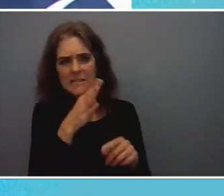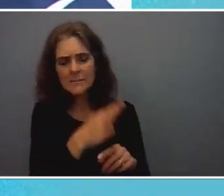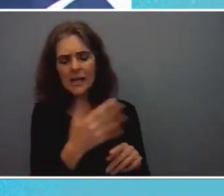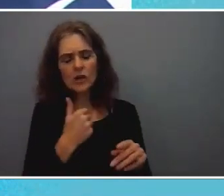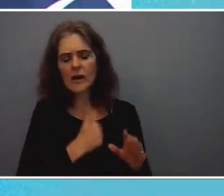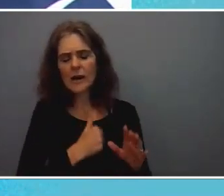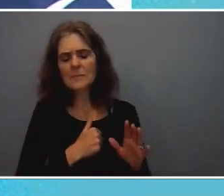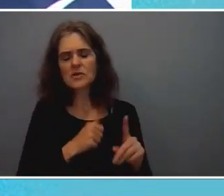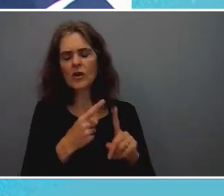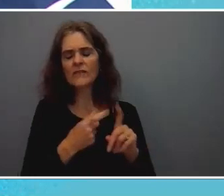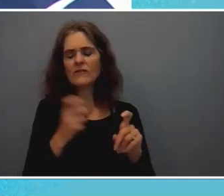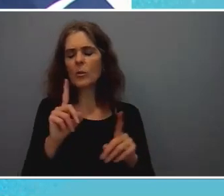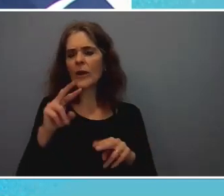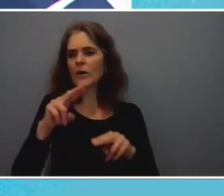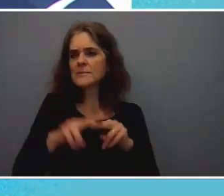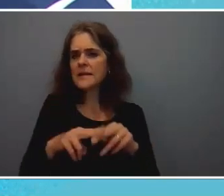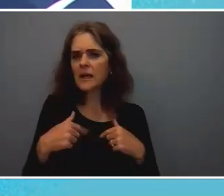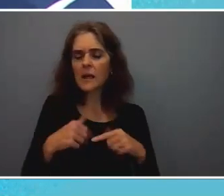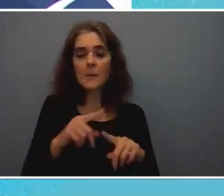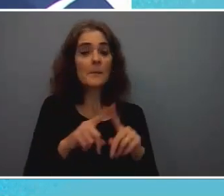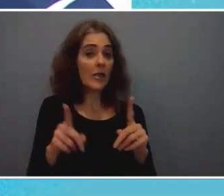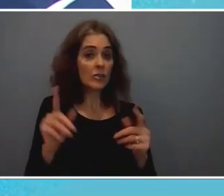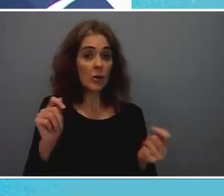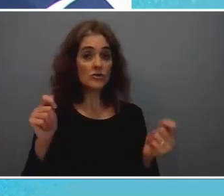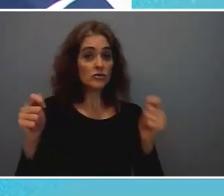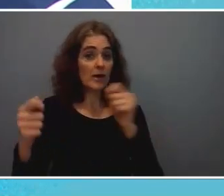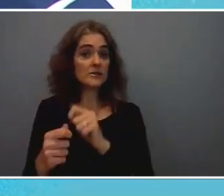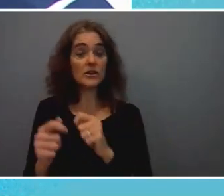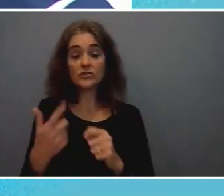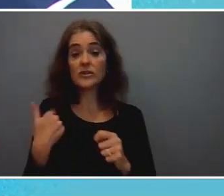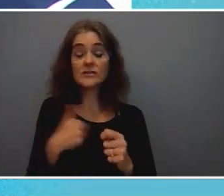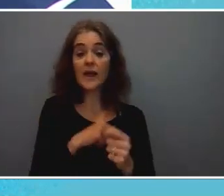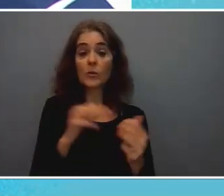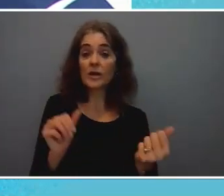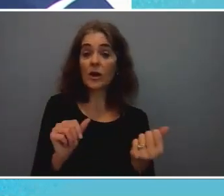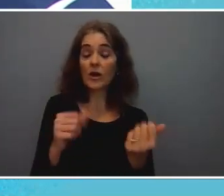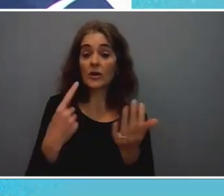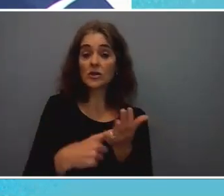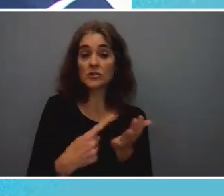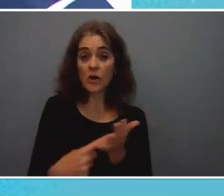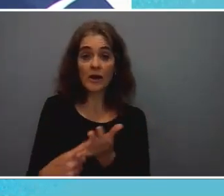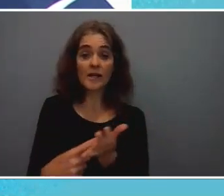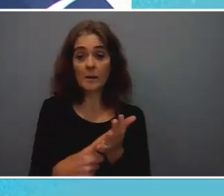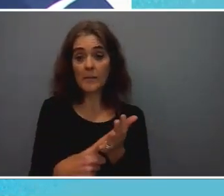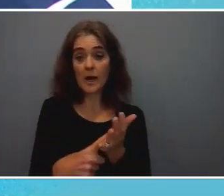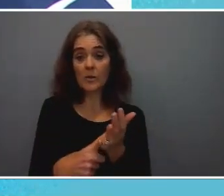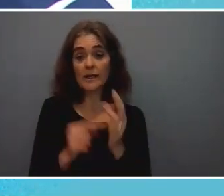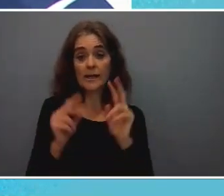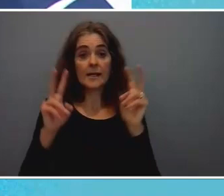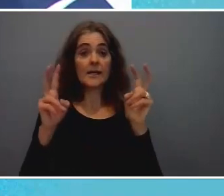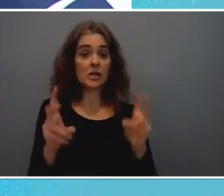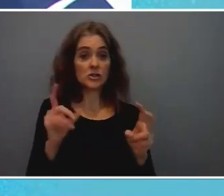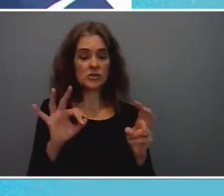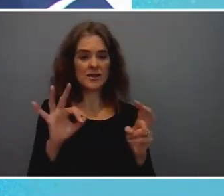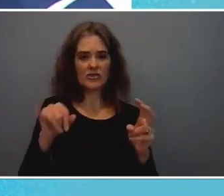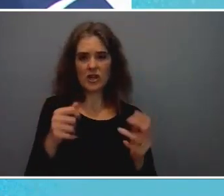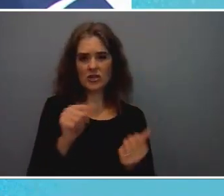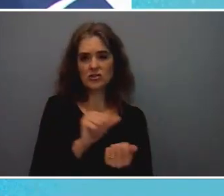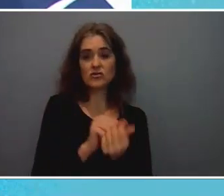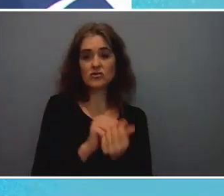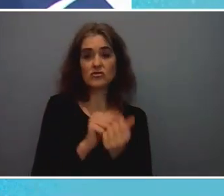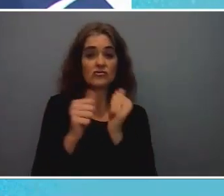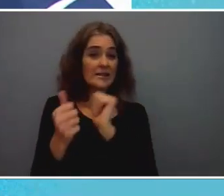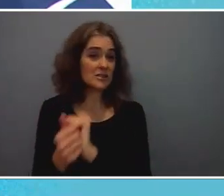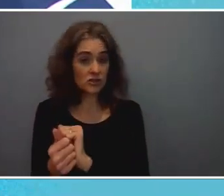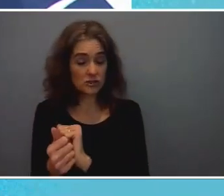but in these transitions that we are that we are talking about issues of just transition uh